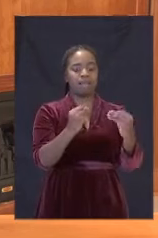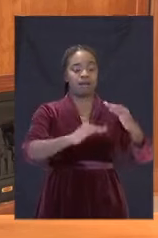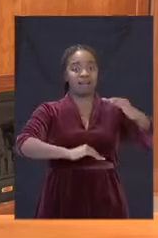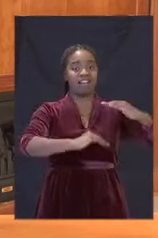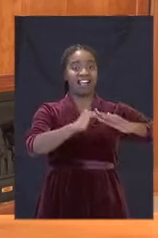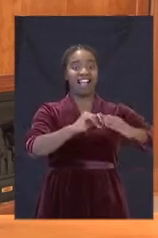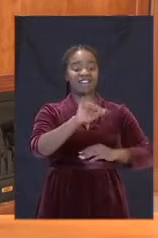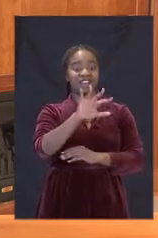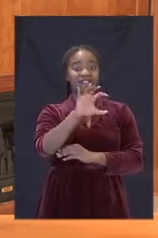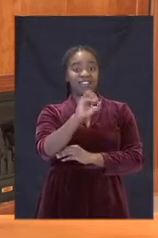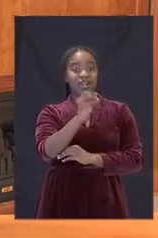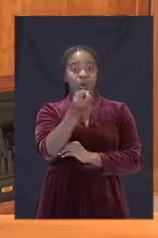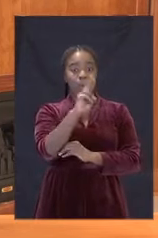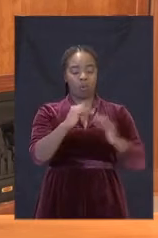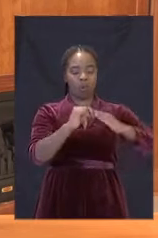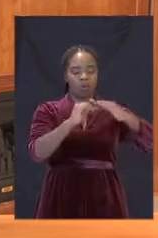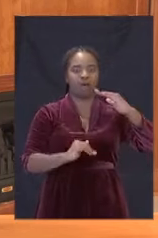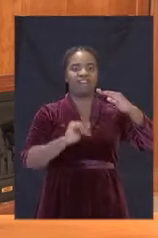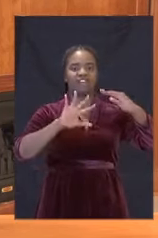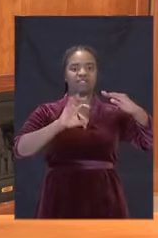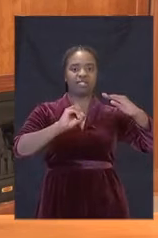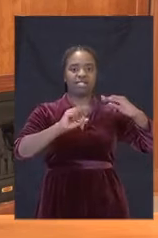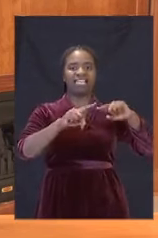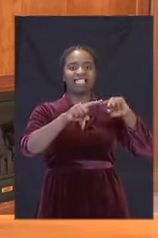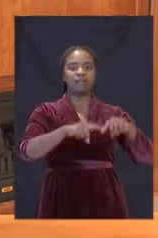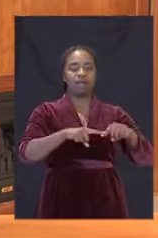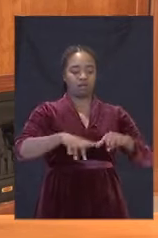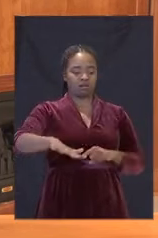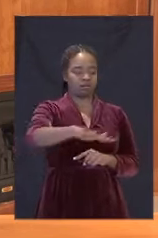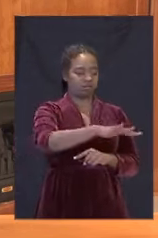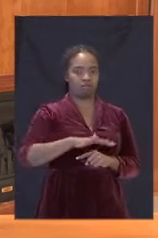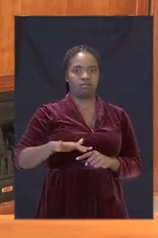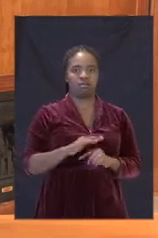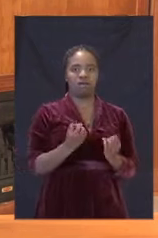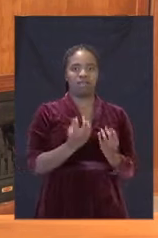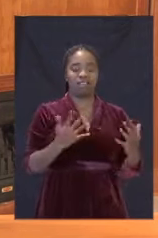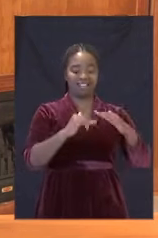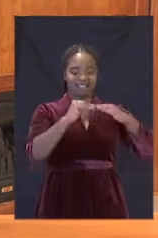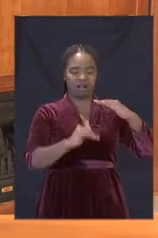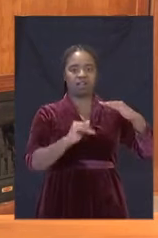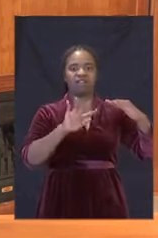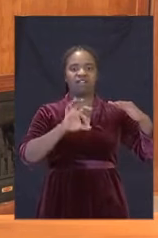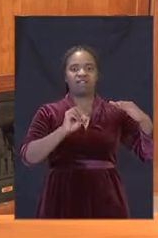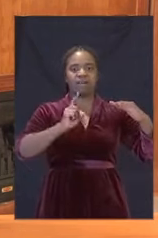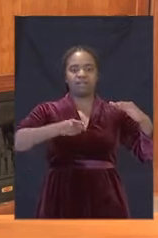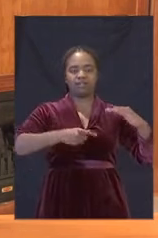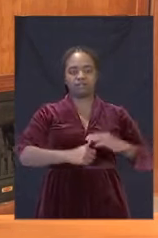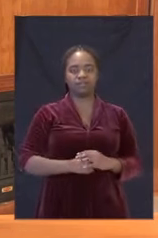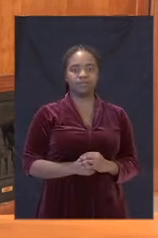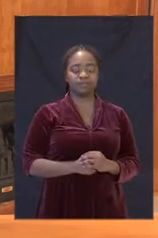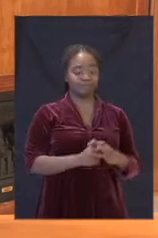people or less, depending on the space available. Social